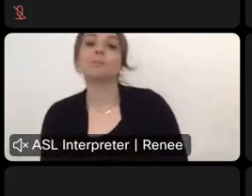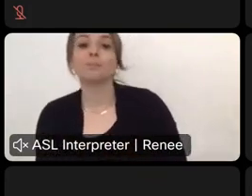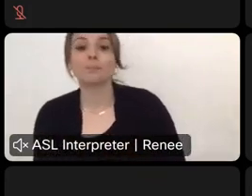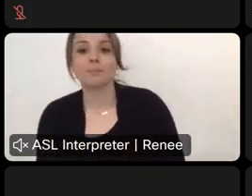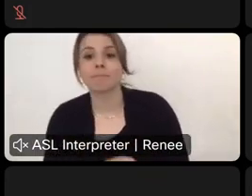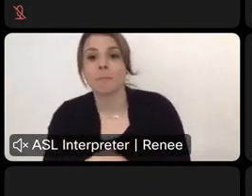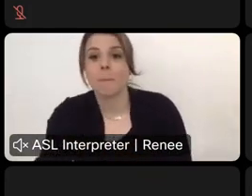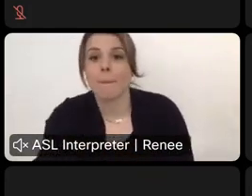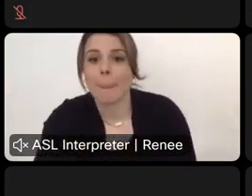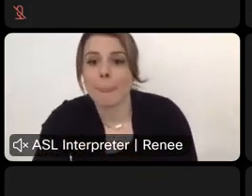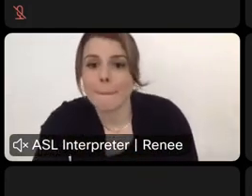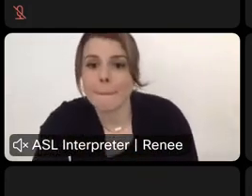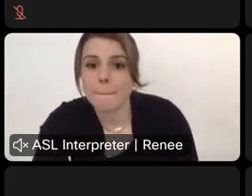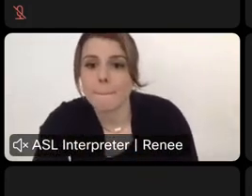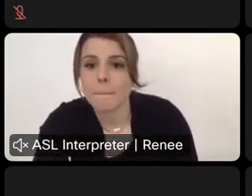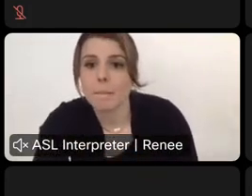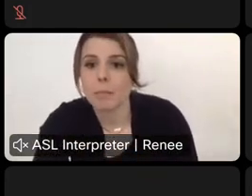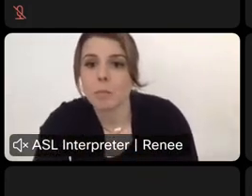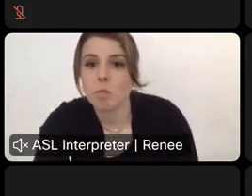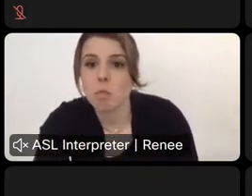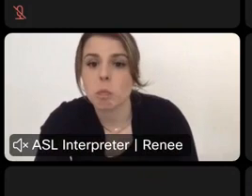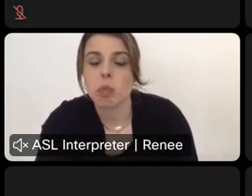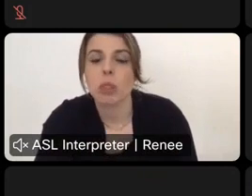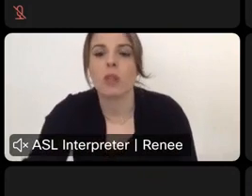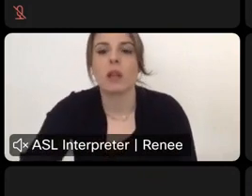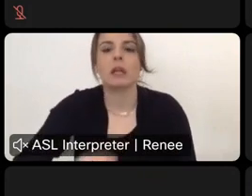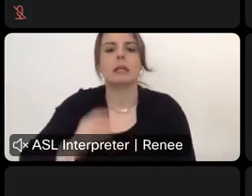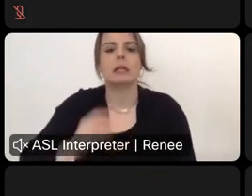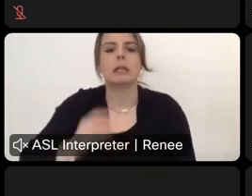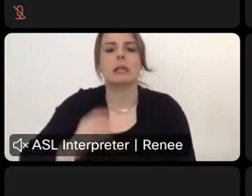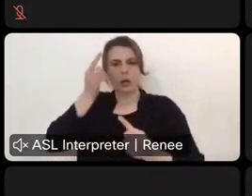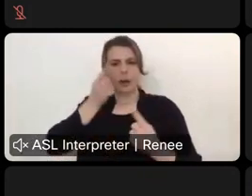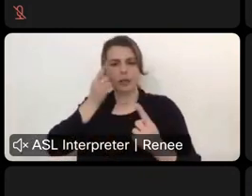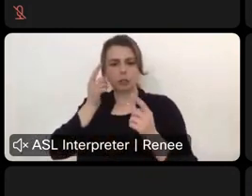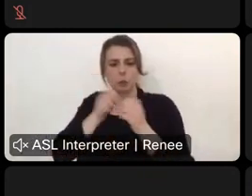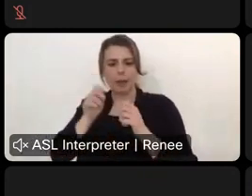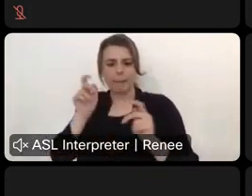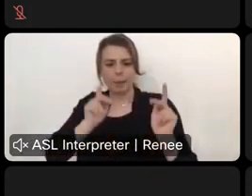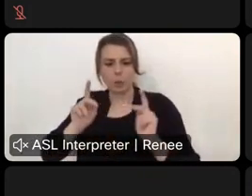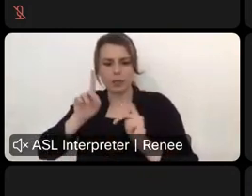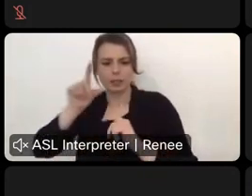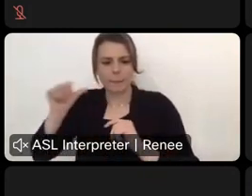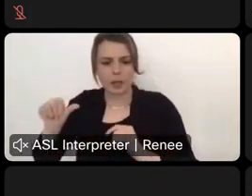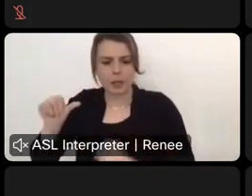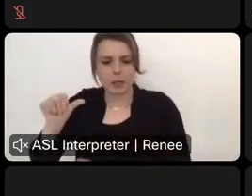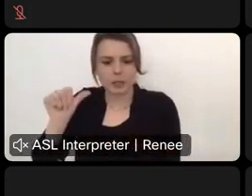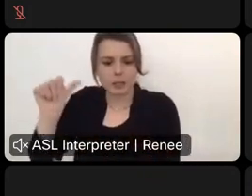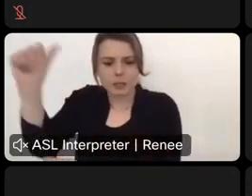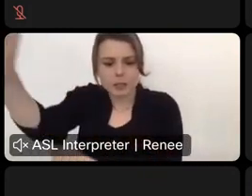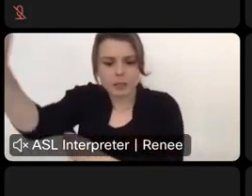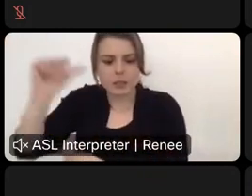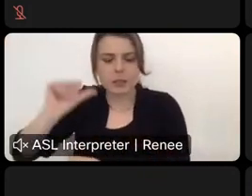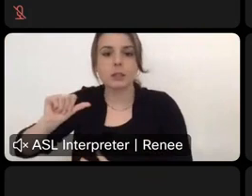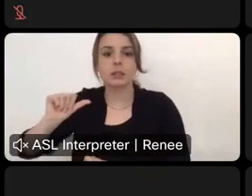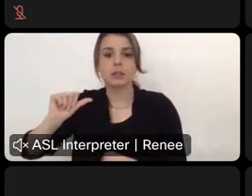Uh, Shelley Richard says, are there any considerations for people with disabilities? So, I'm assuming that you're